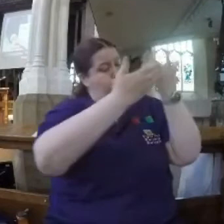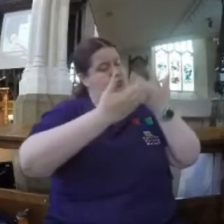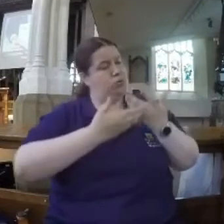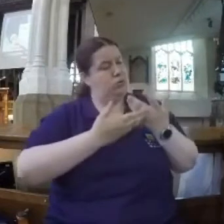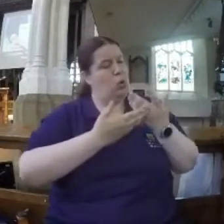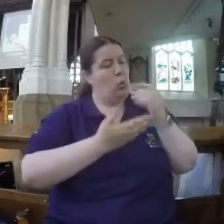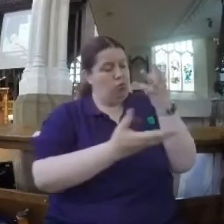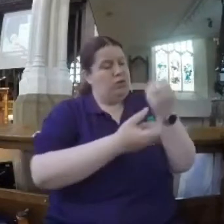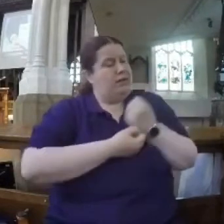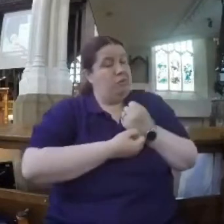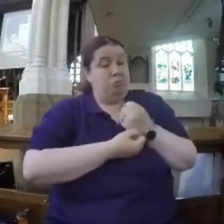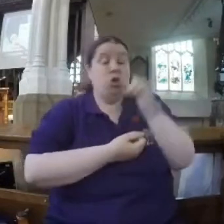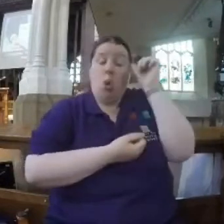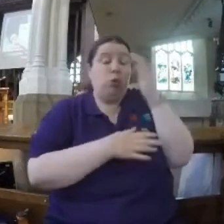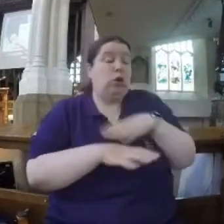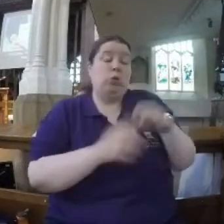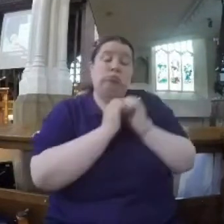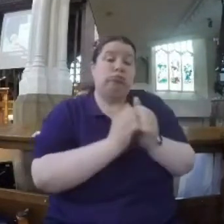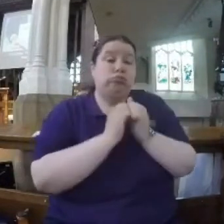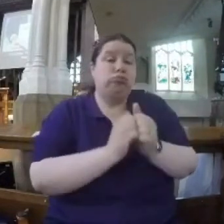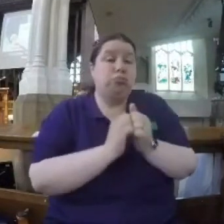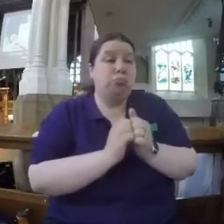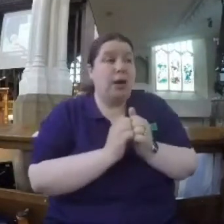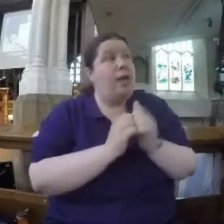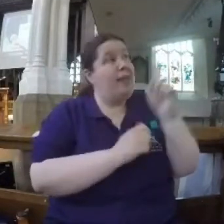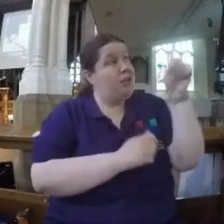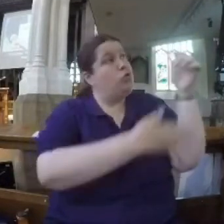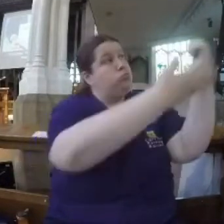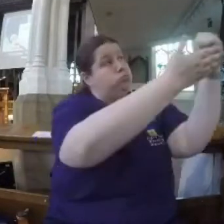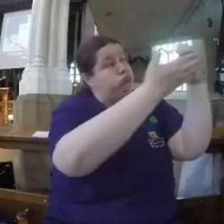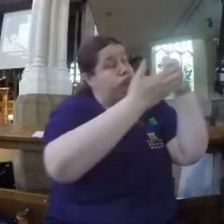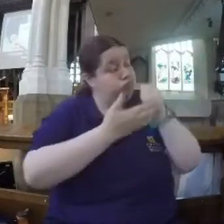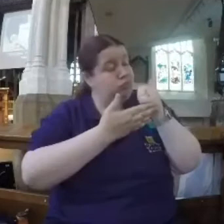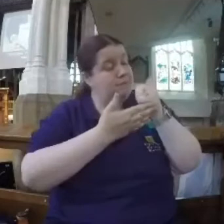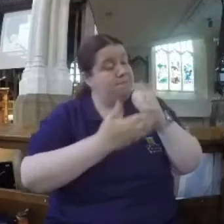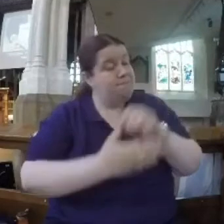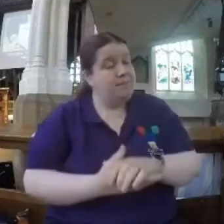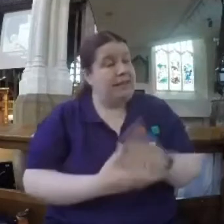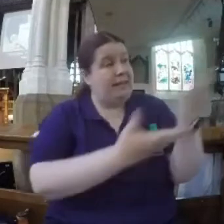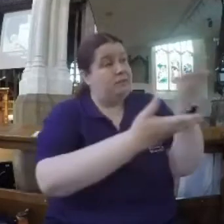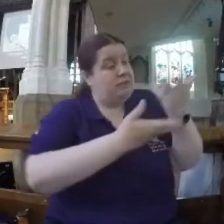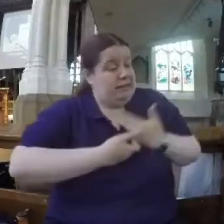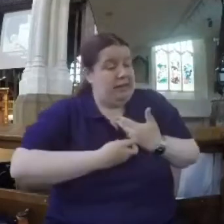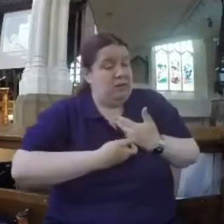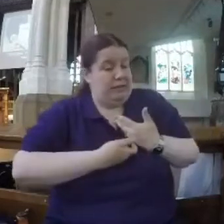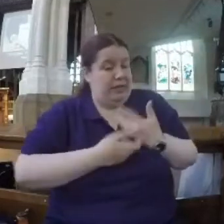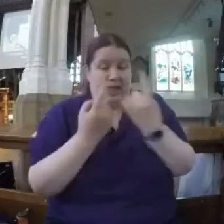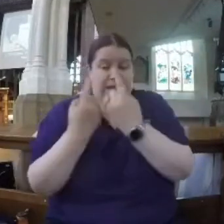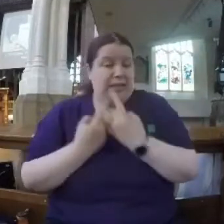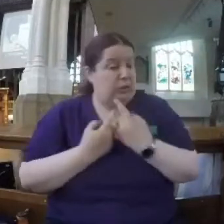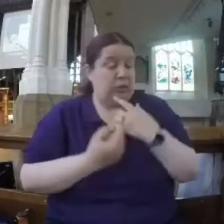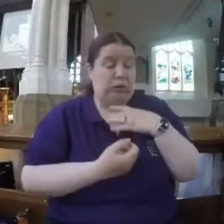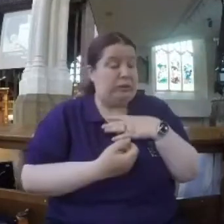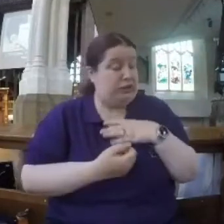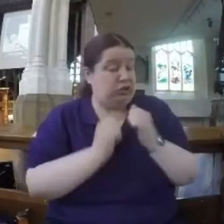we don't deserve it. But actually, that's God's grace in a nutshell. He's giving us something we don't deserve.